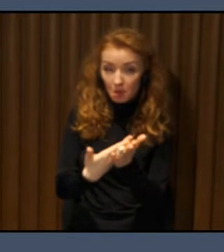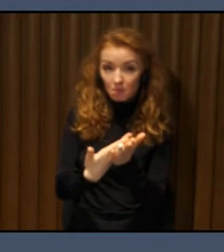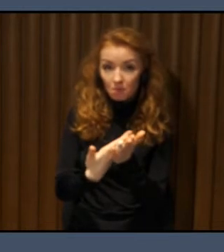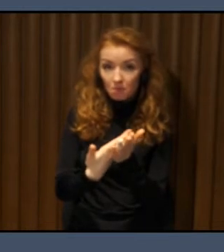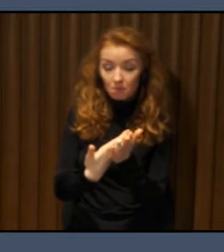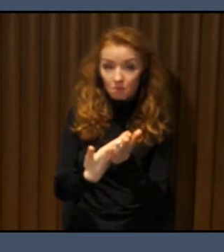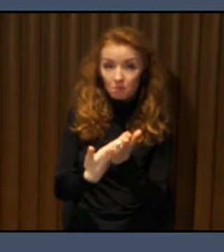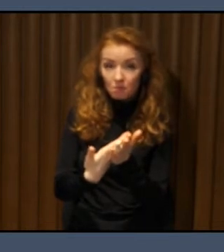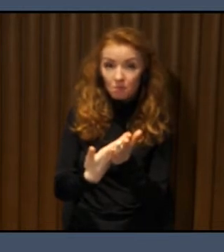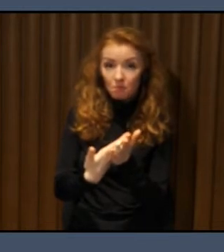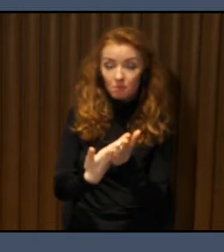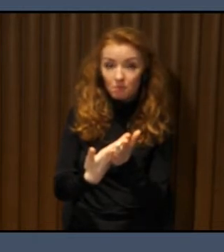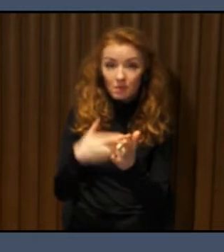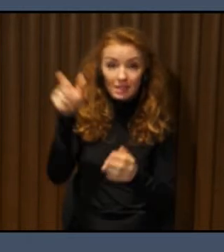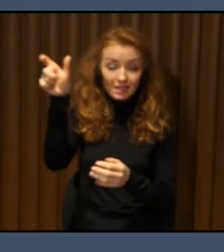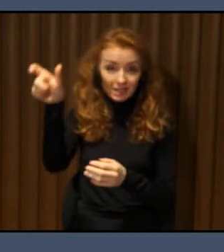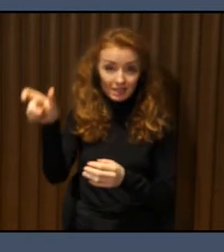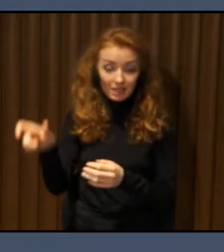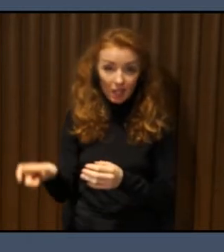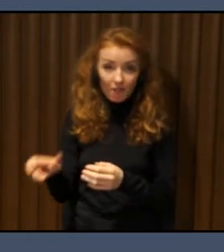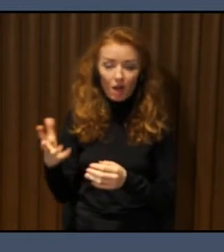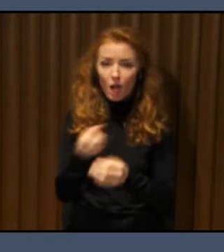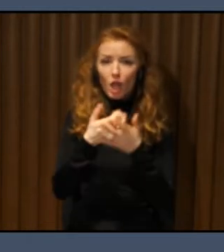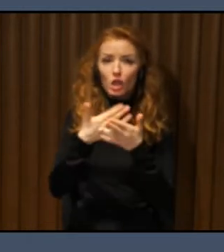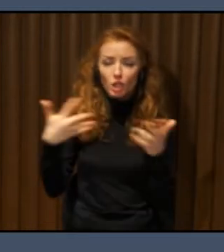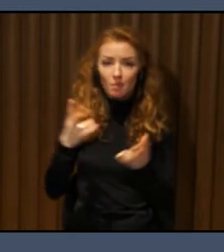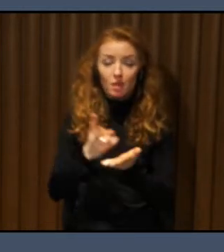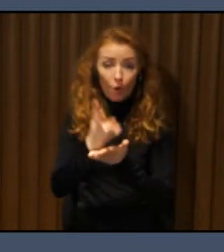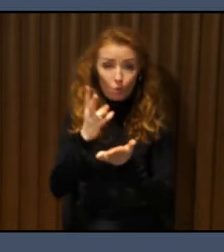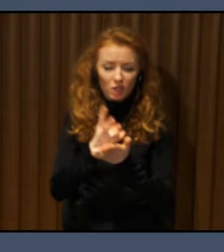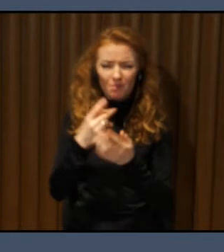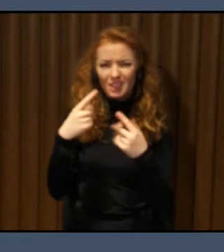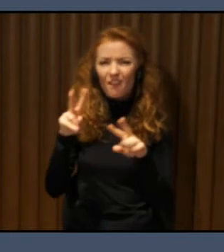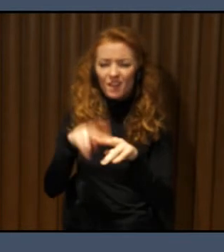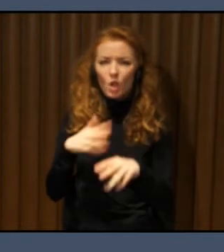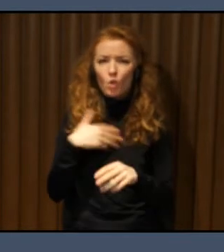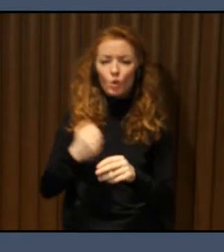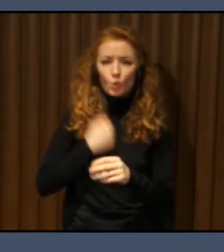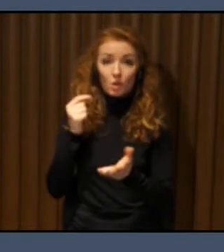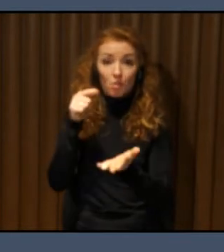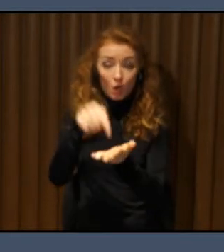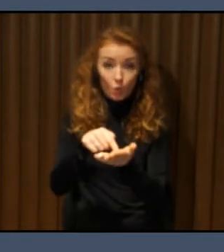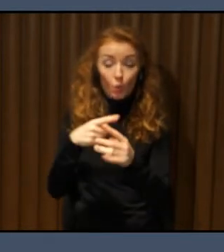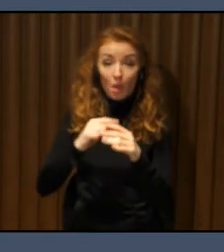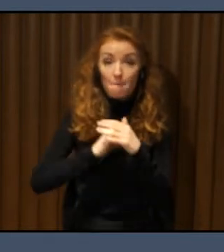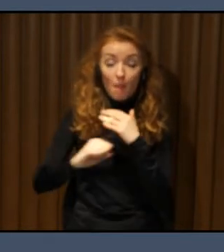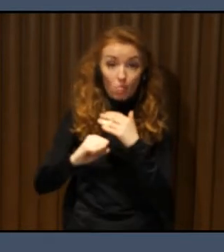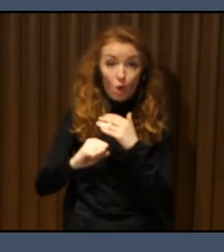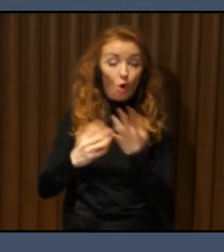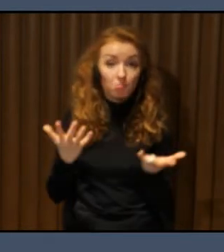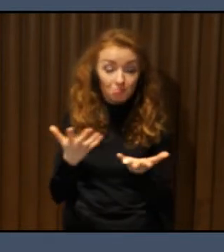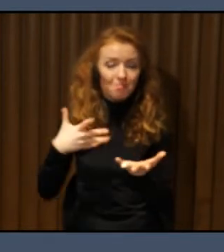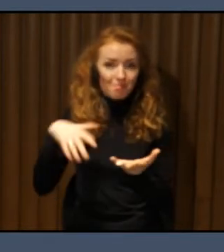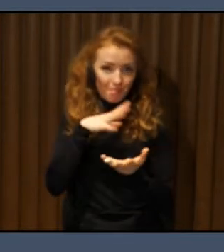what we are trying now to do with New York and other metro, we get the data from the elevators in real time.